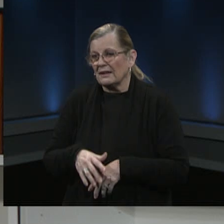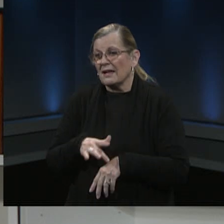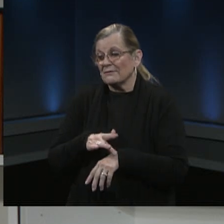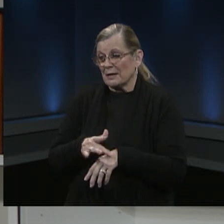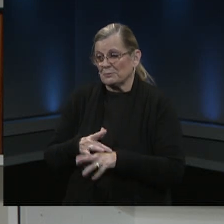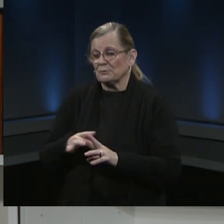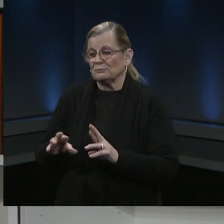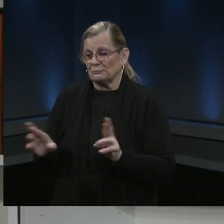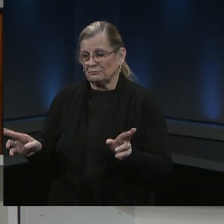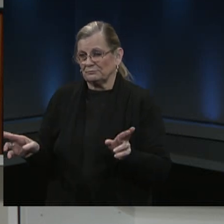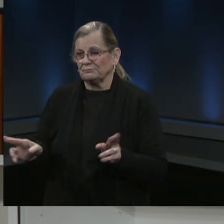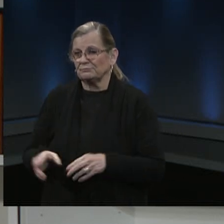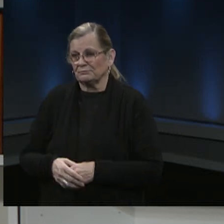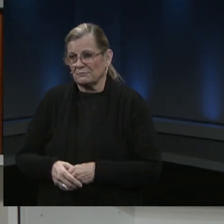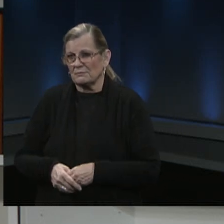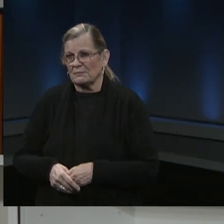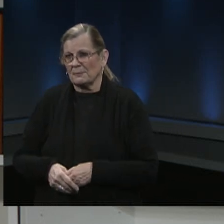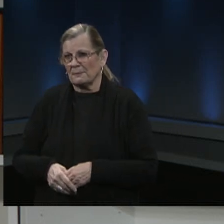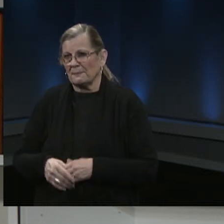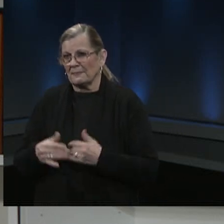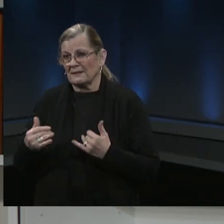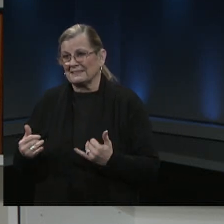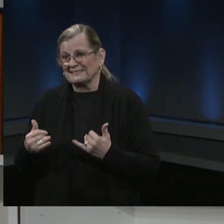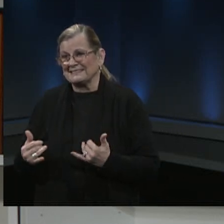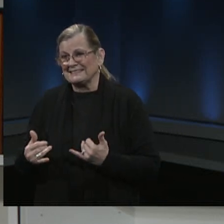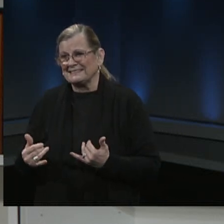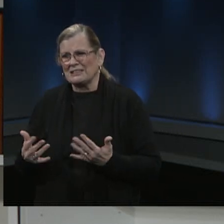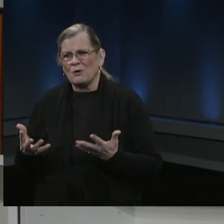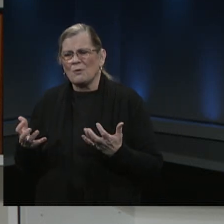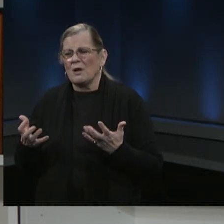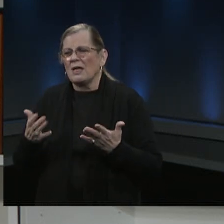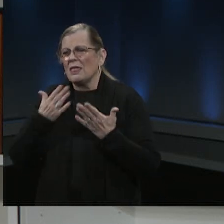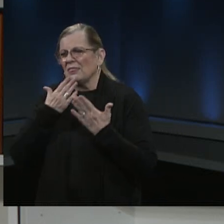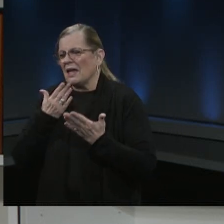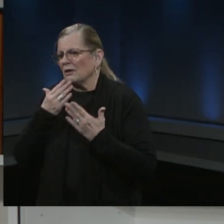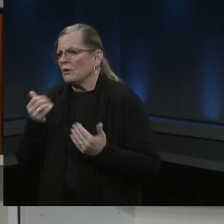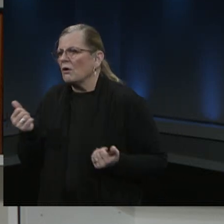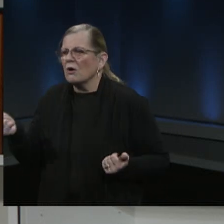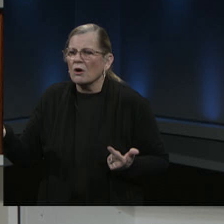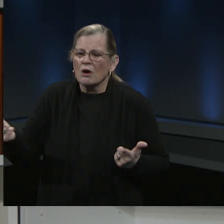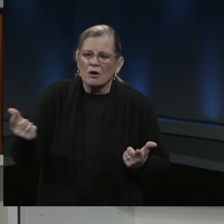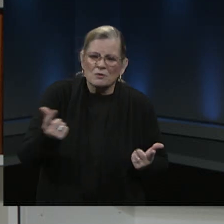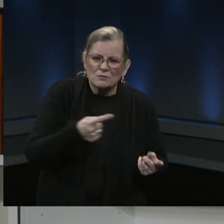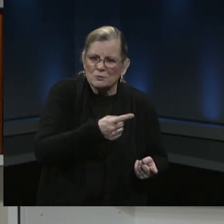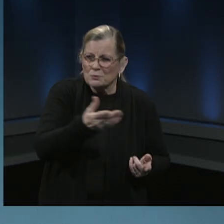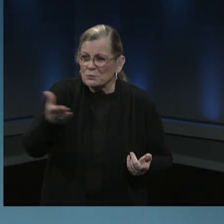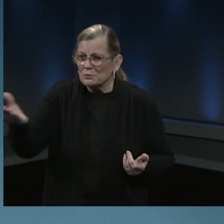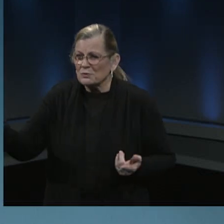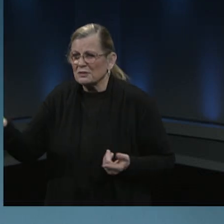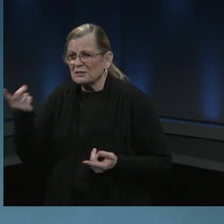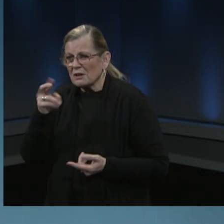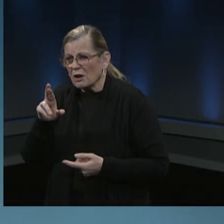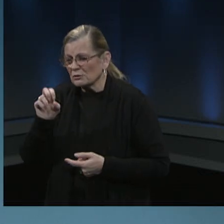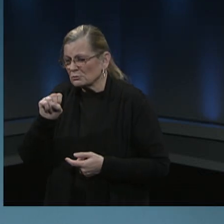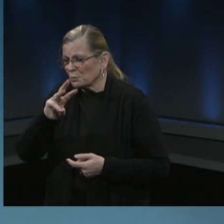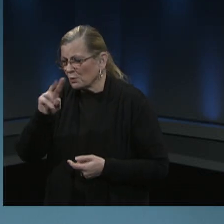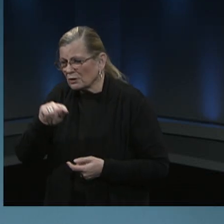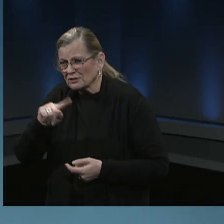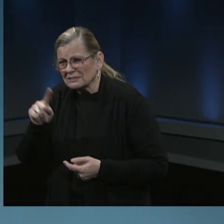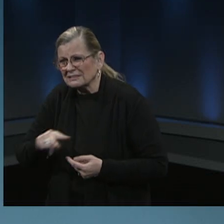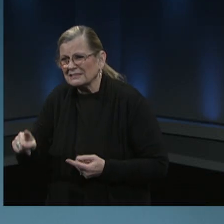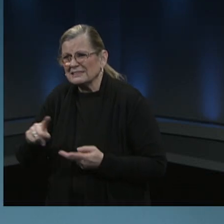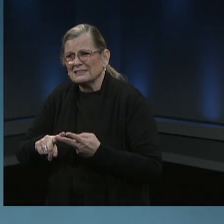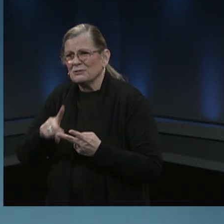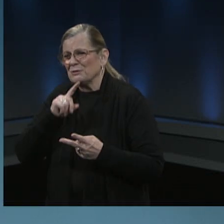getting the vaccination folks i want to thank all of you tonight i want to thank you dr schwartz for an amazing presentation we'd really